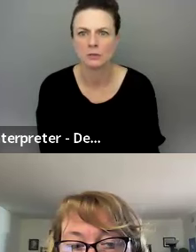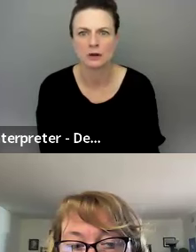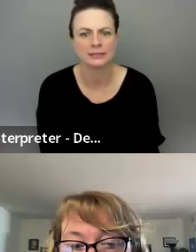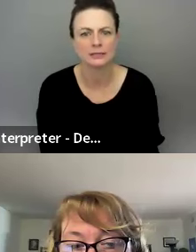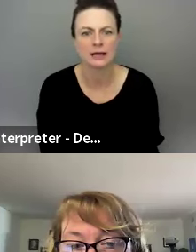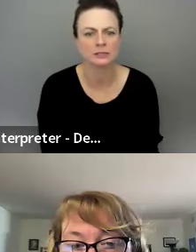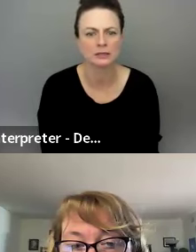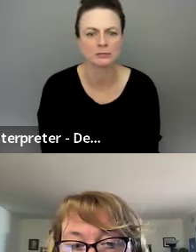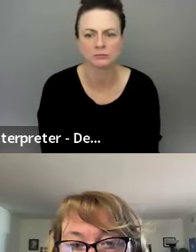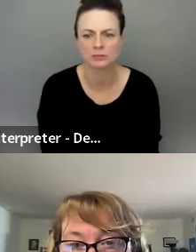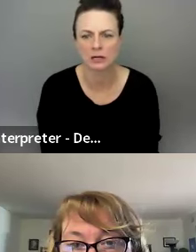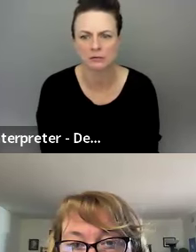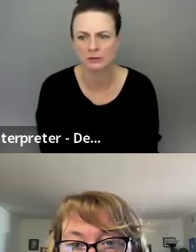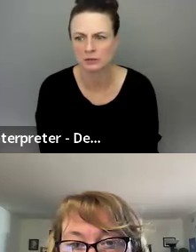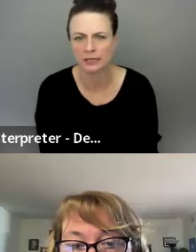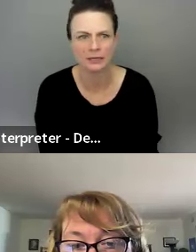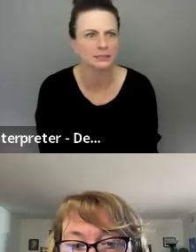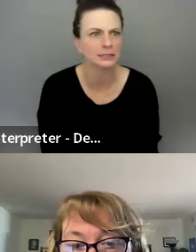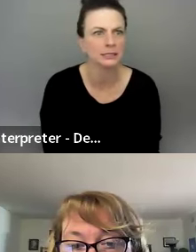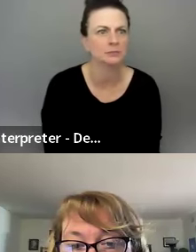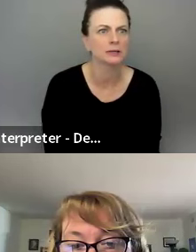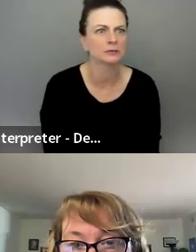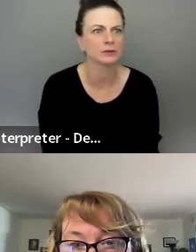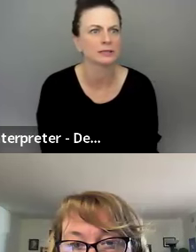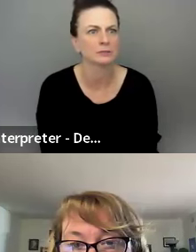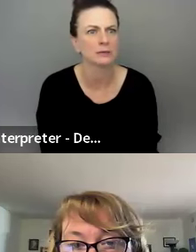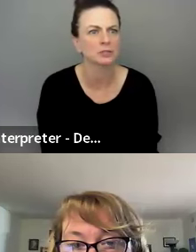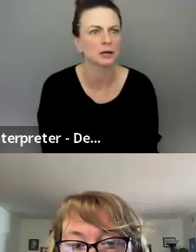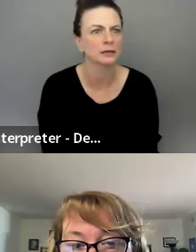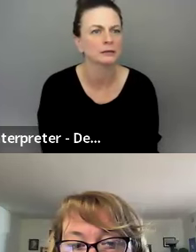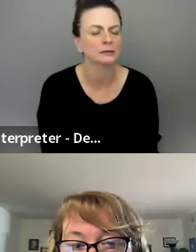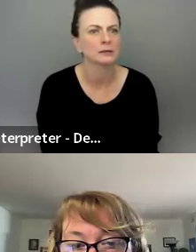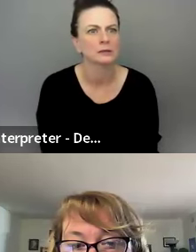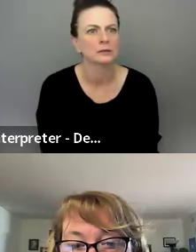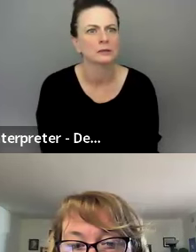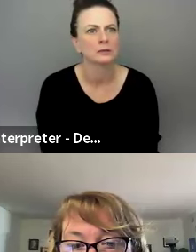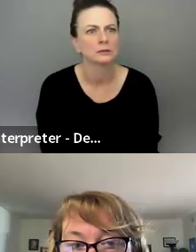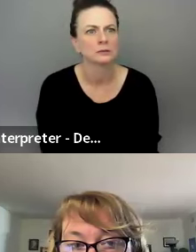Oh, sorry. I was going to talk, I was going to recognize Sandeep, but I didn't realize while I was talking.